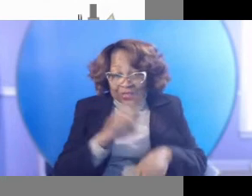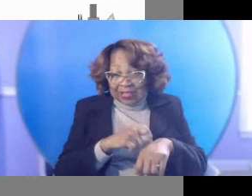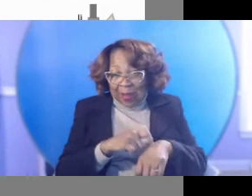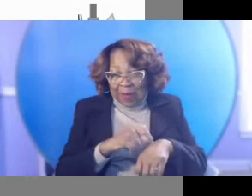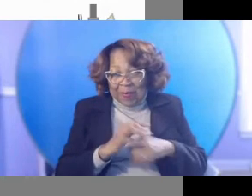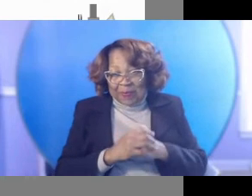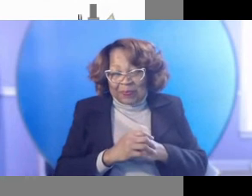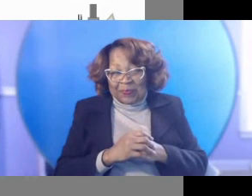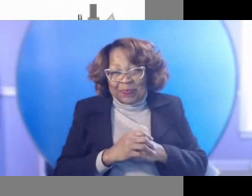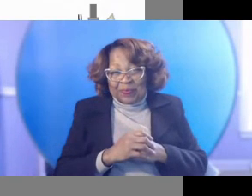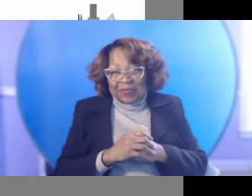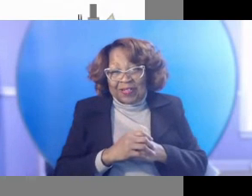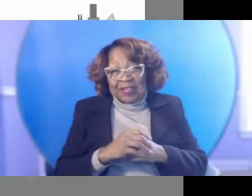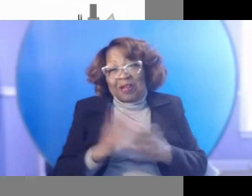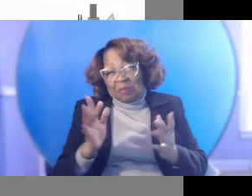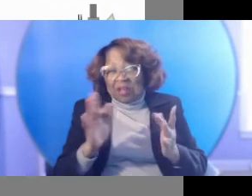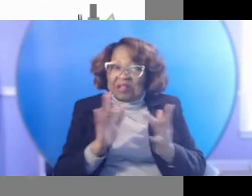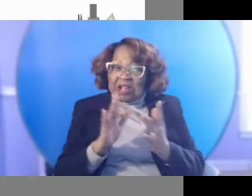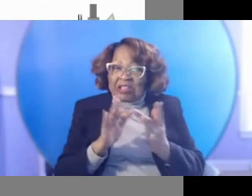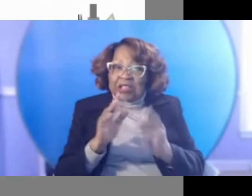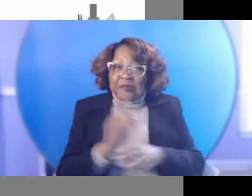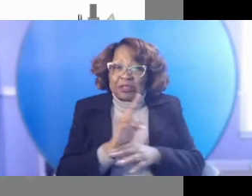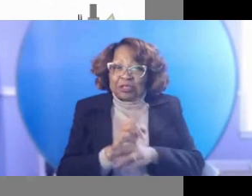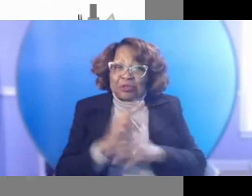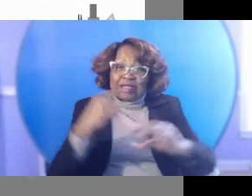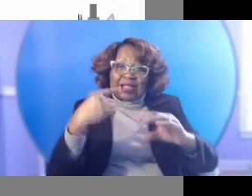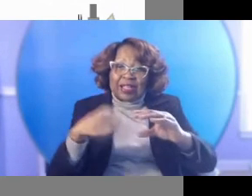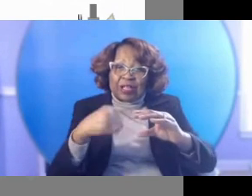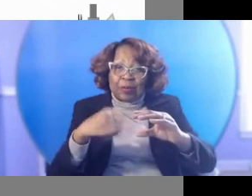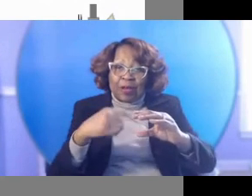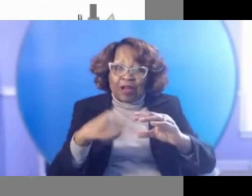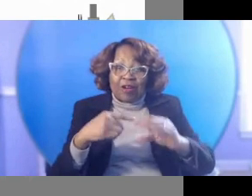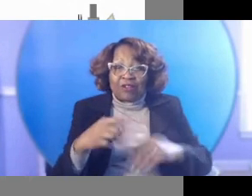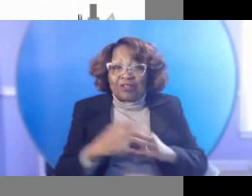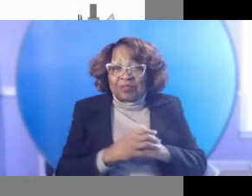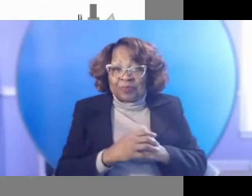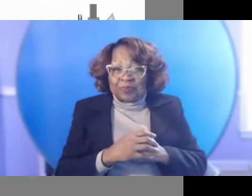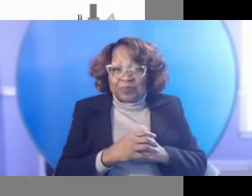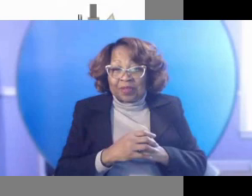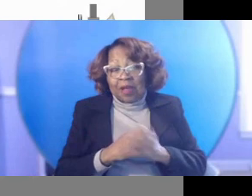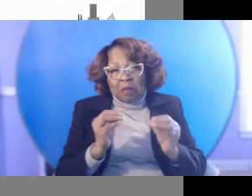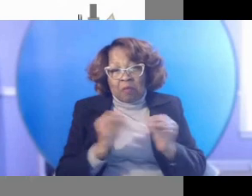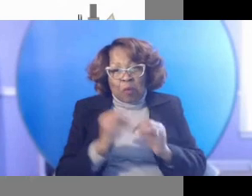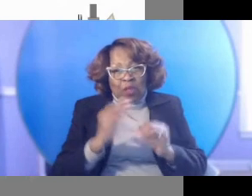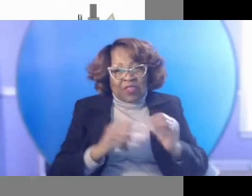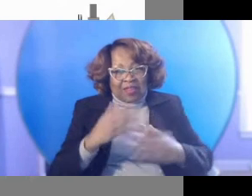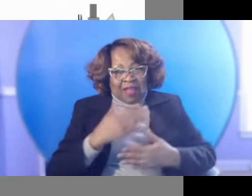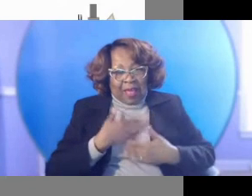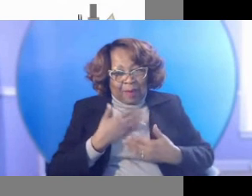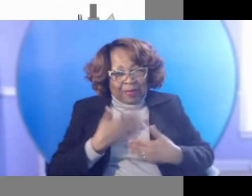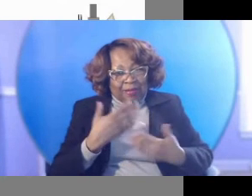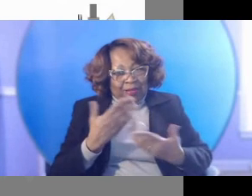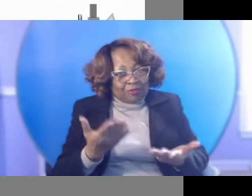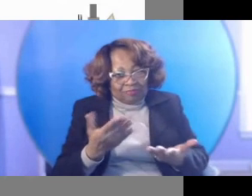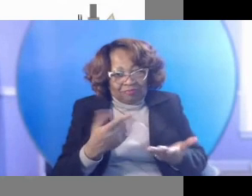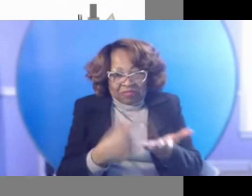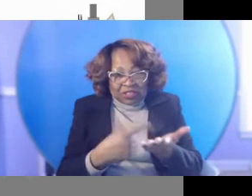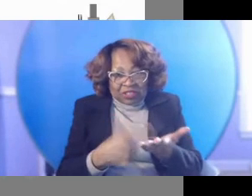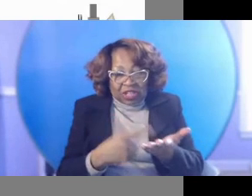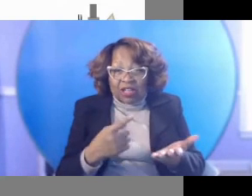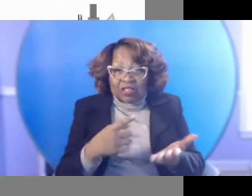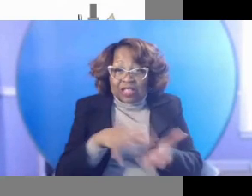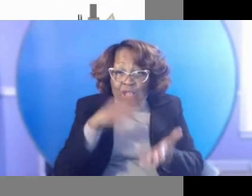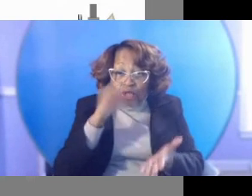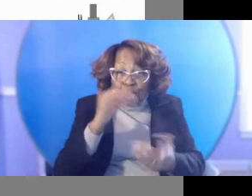but contact me by email and more with you and, you know, learn all of the during the sessions this